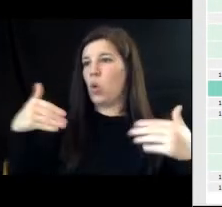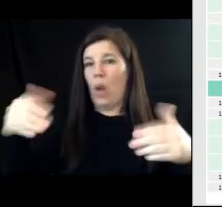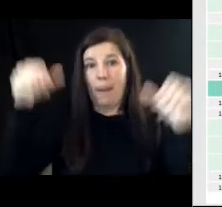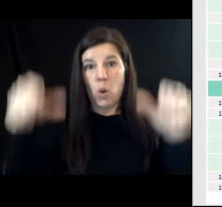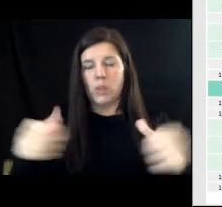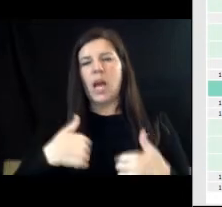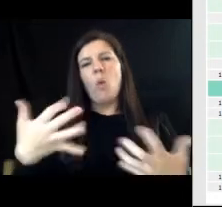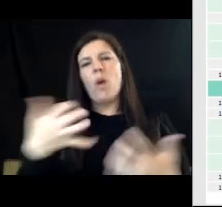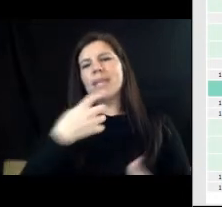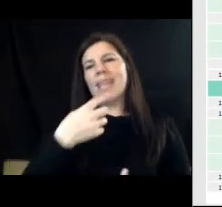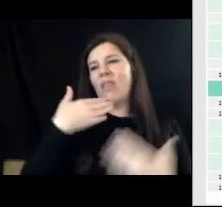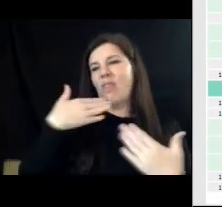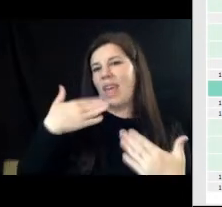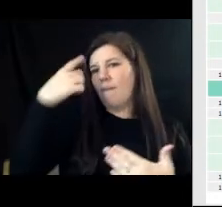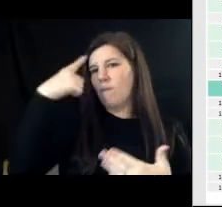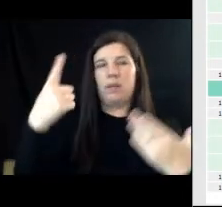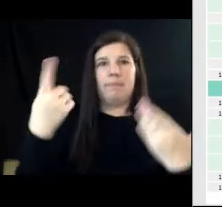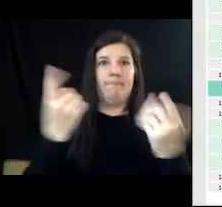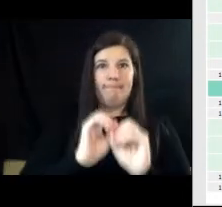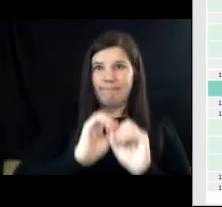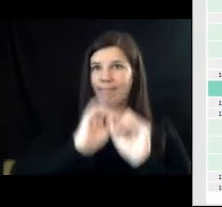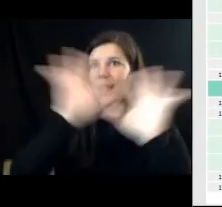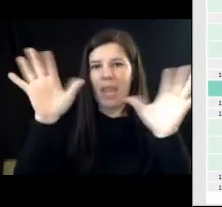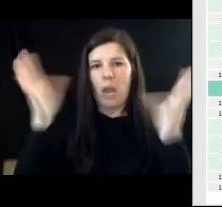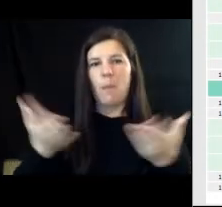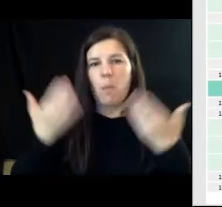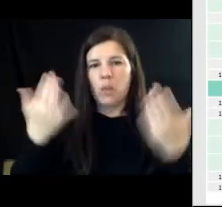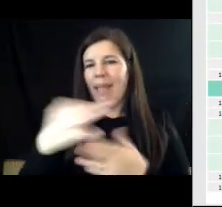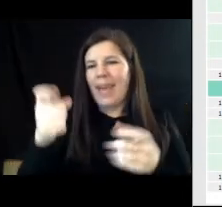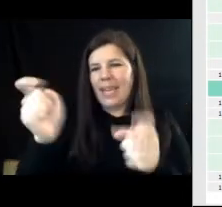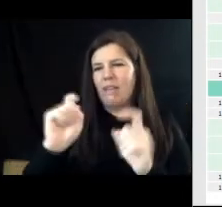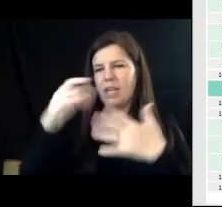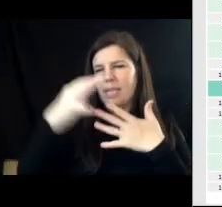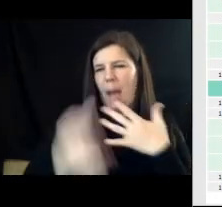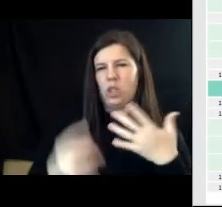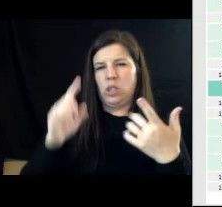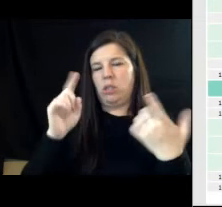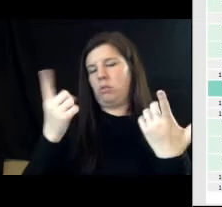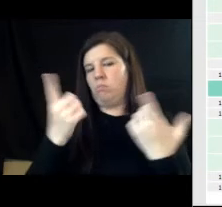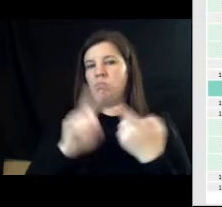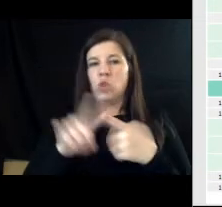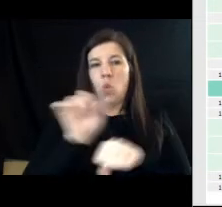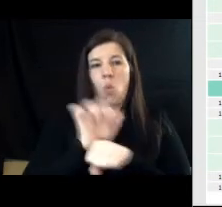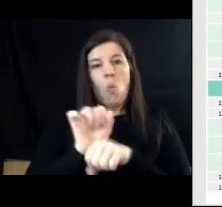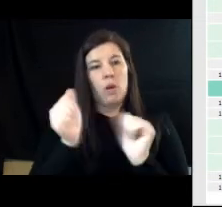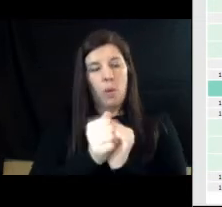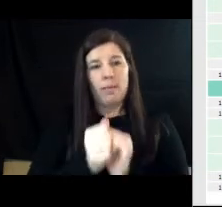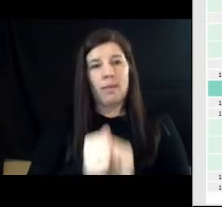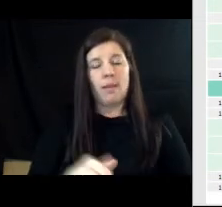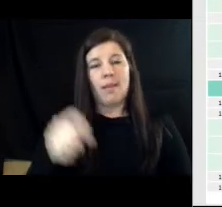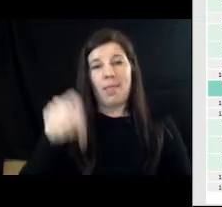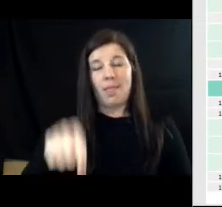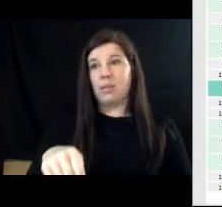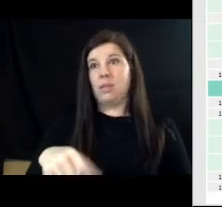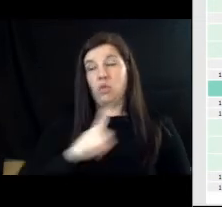this very comprehensive proposal and giving us some options of what to work with this is a little too comprehensive